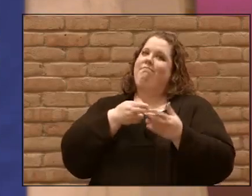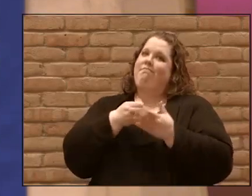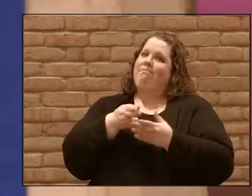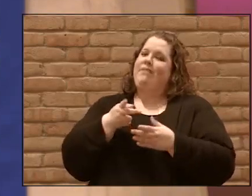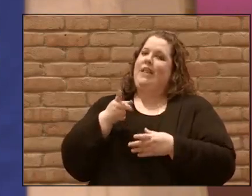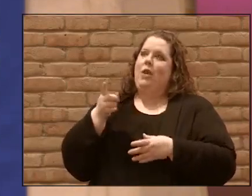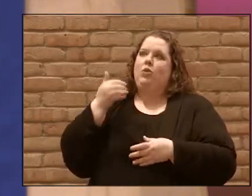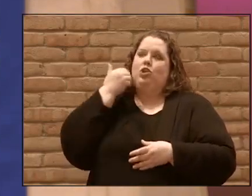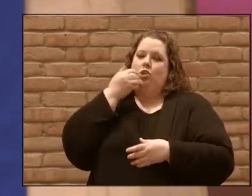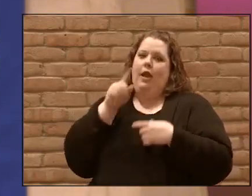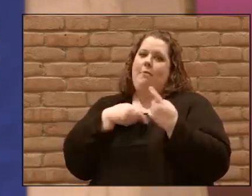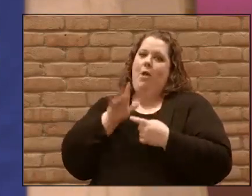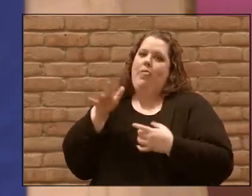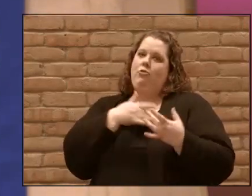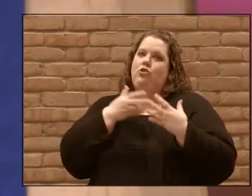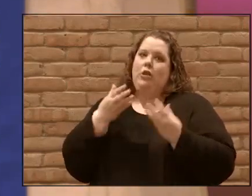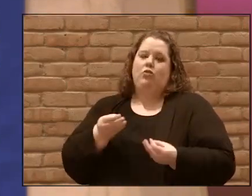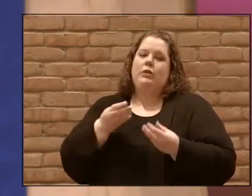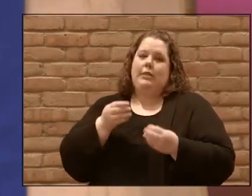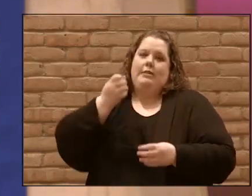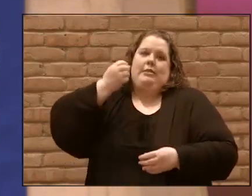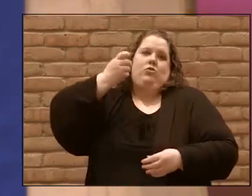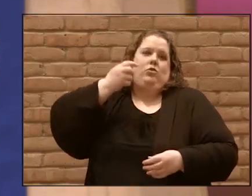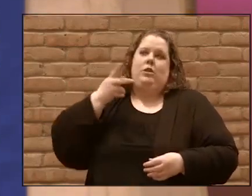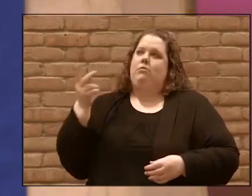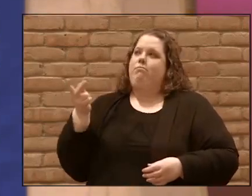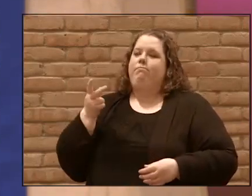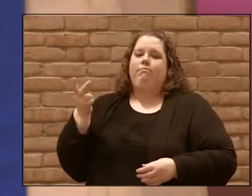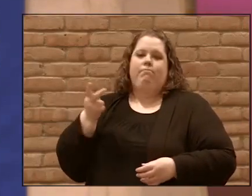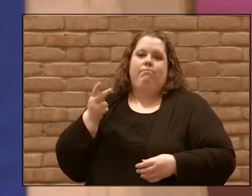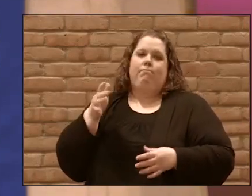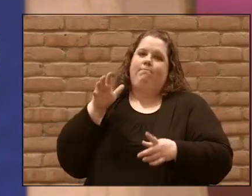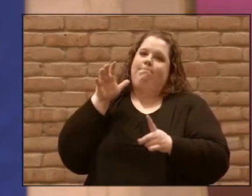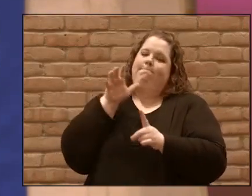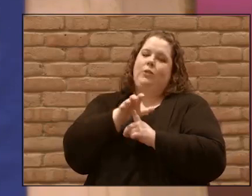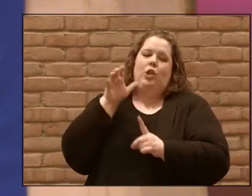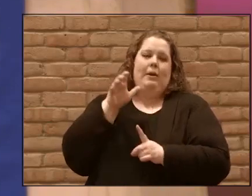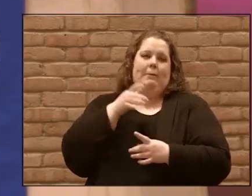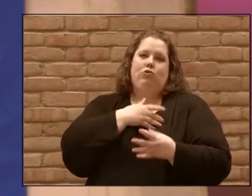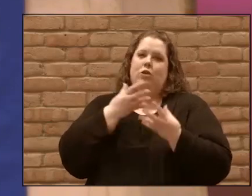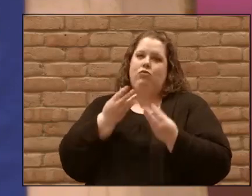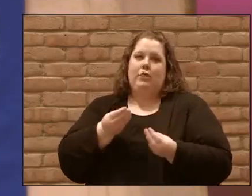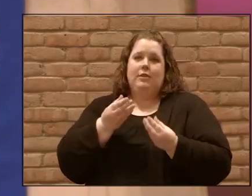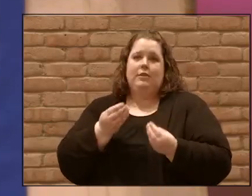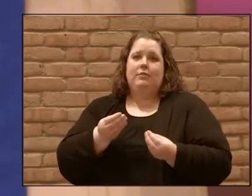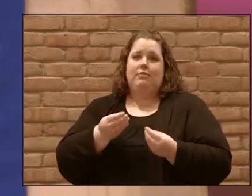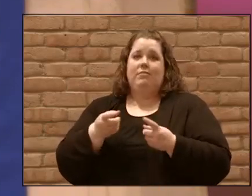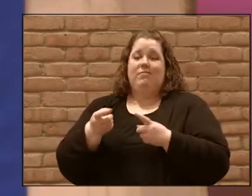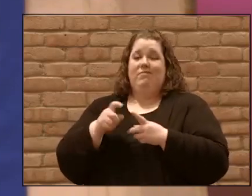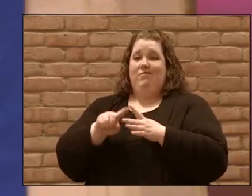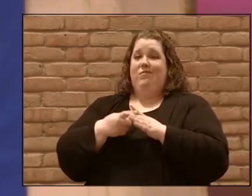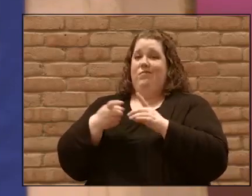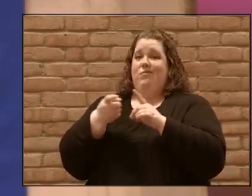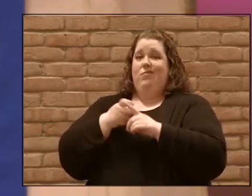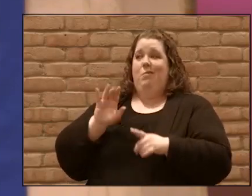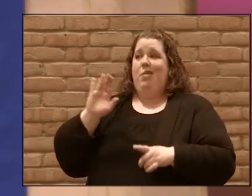generous they are but these are two of the most generous people that I've ever met and it starts from a place of agape love